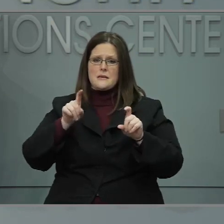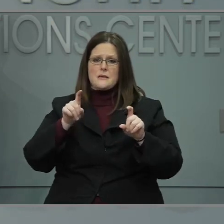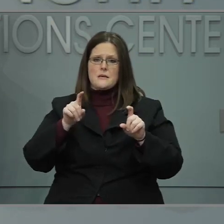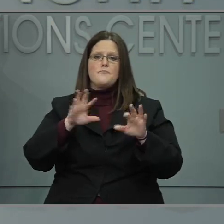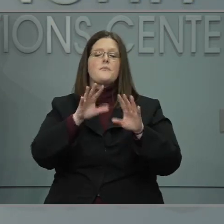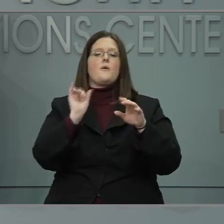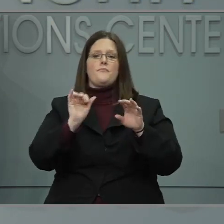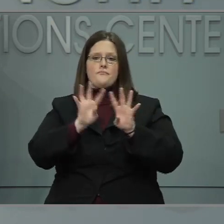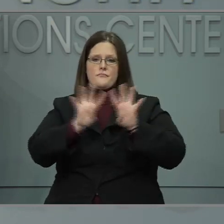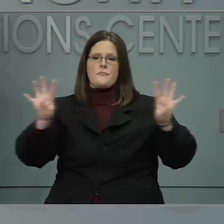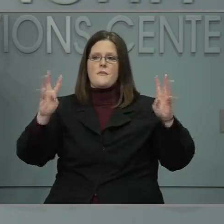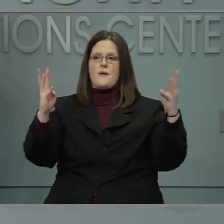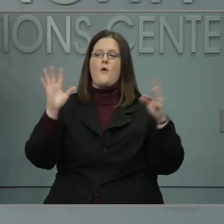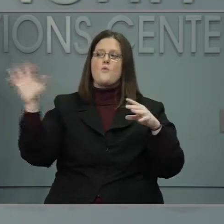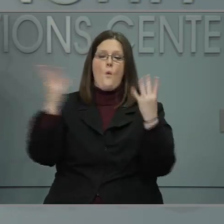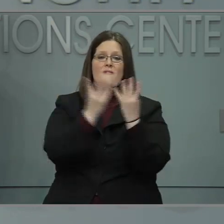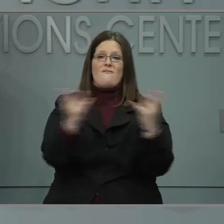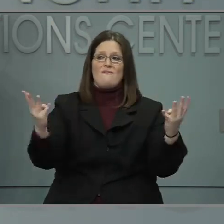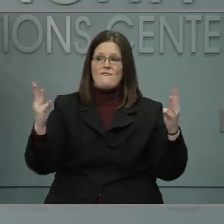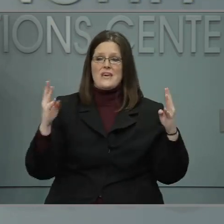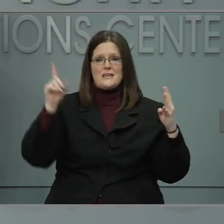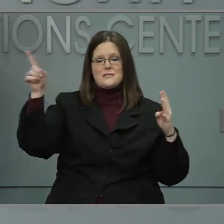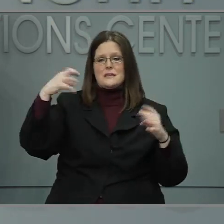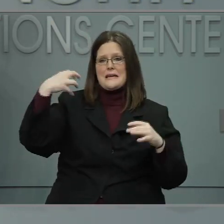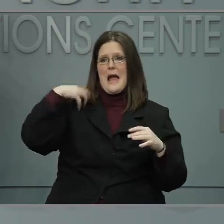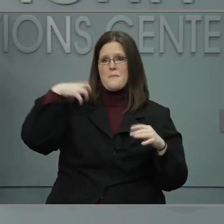protest, so when will that be reopened to the public?